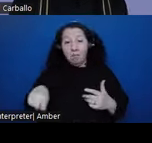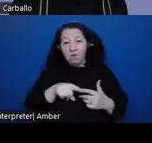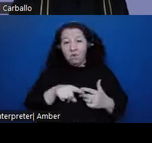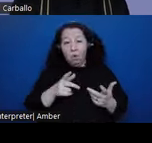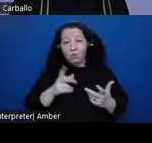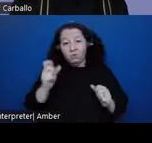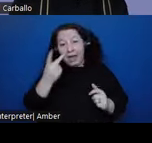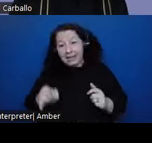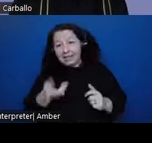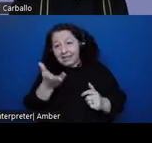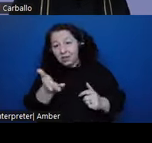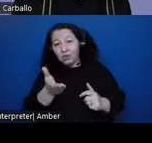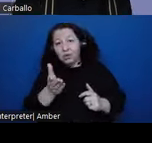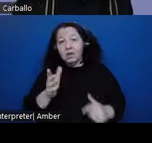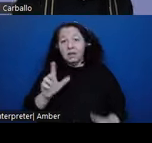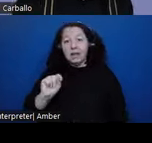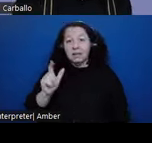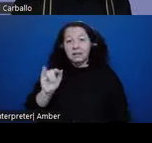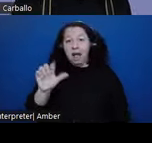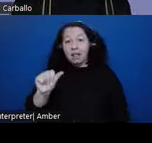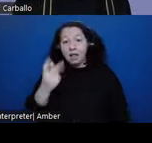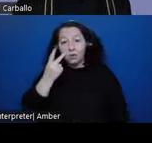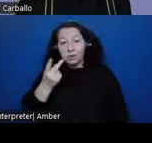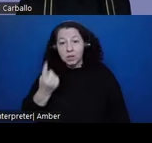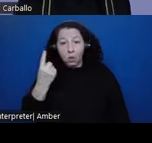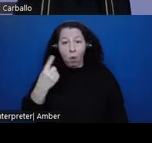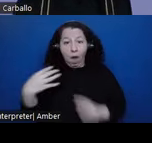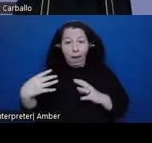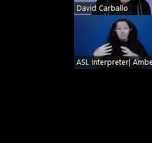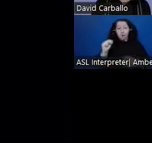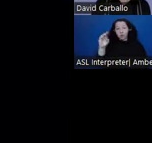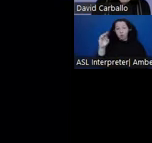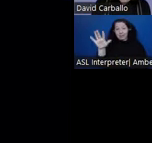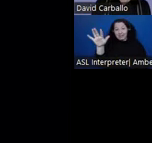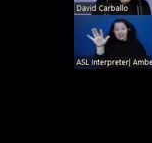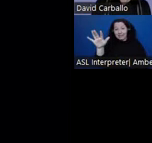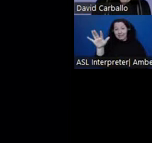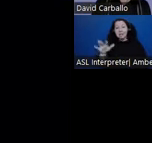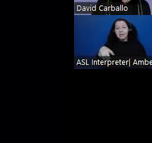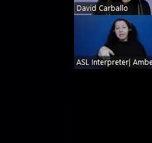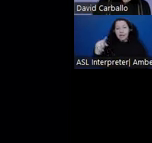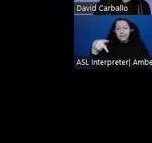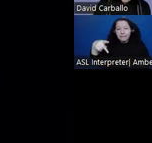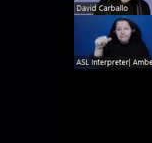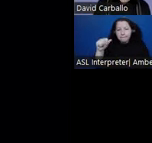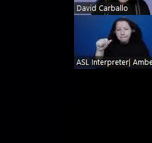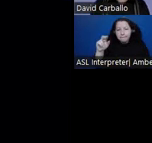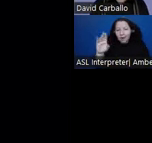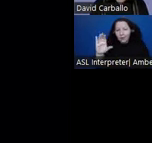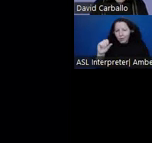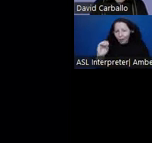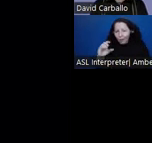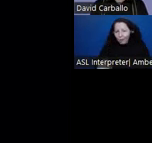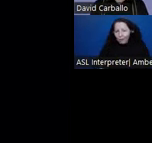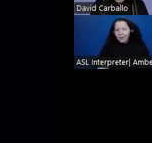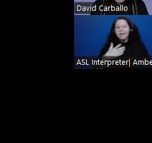Tlaxcala. Like over here, you can see this one particular battle in the northeast in Panuco. And here are some other